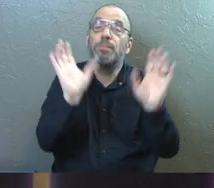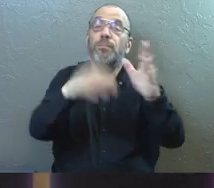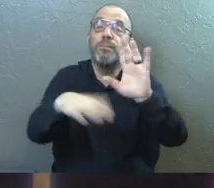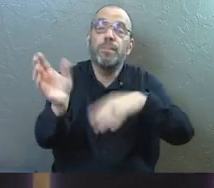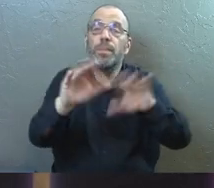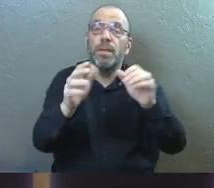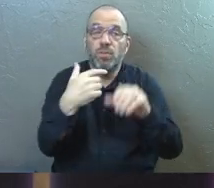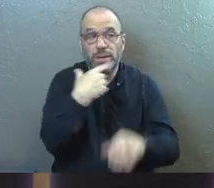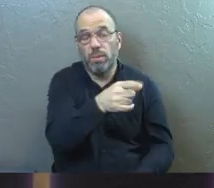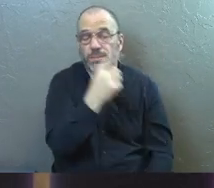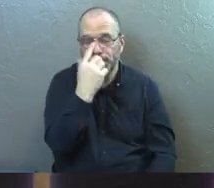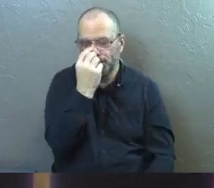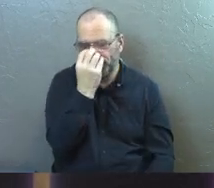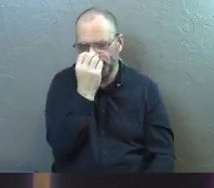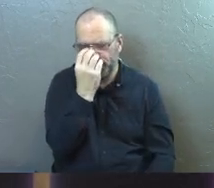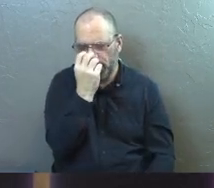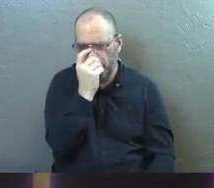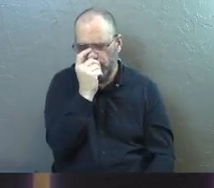advice was